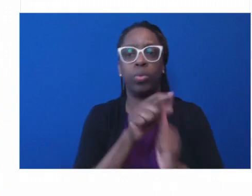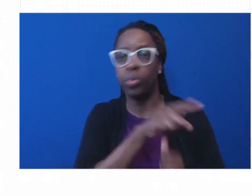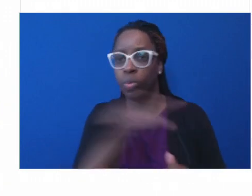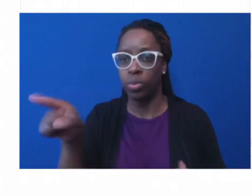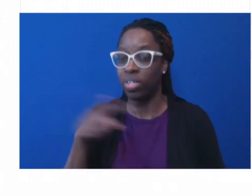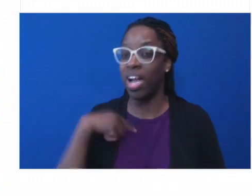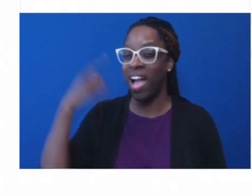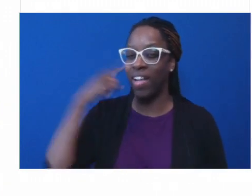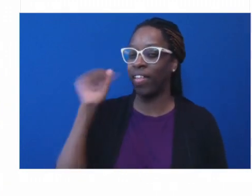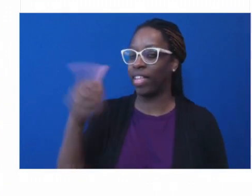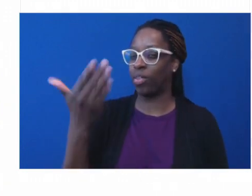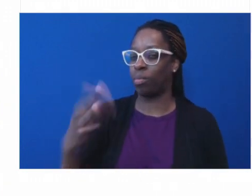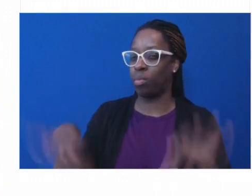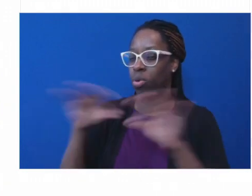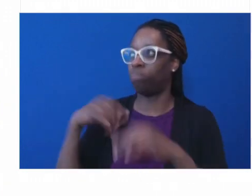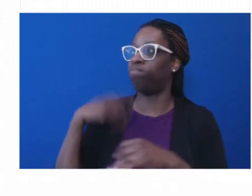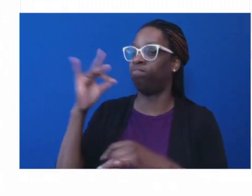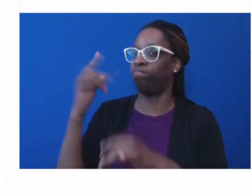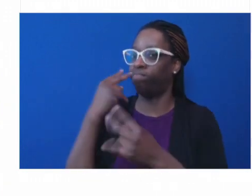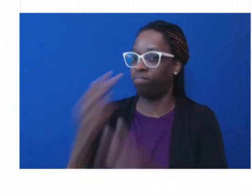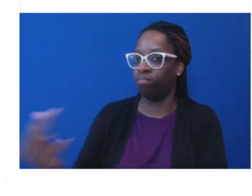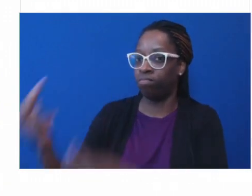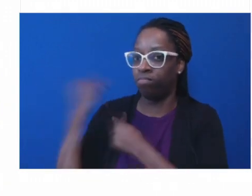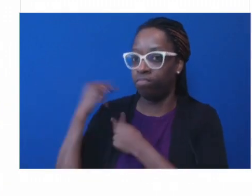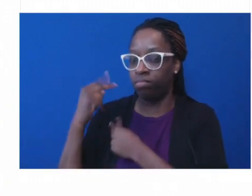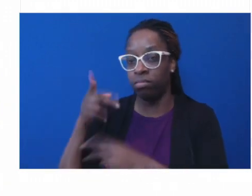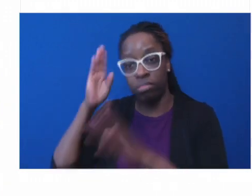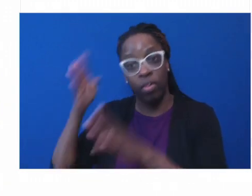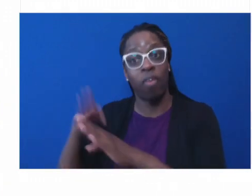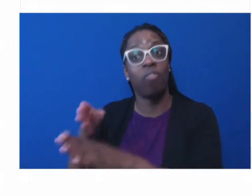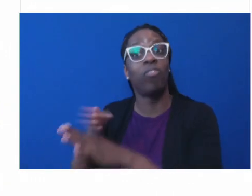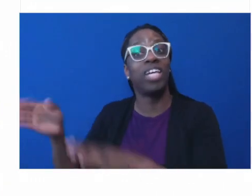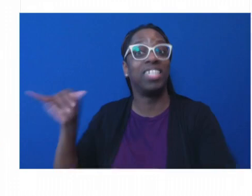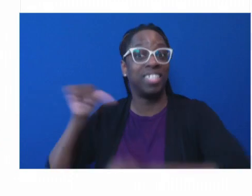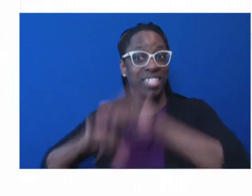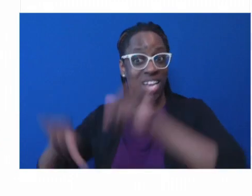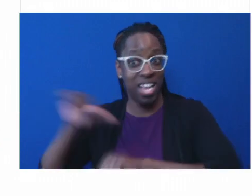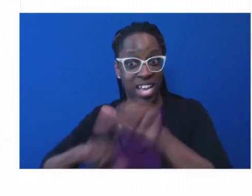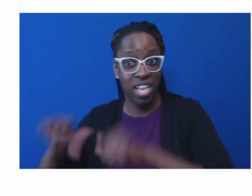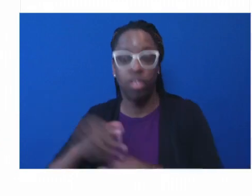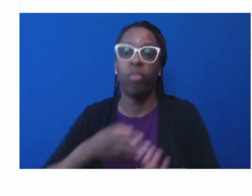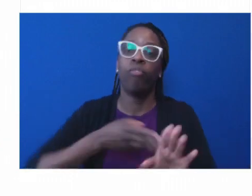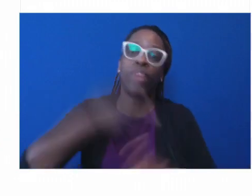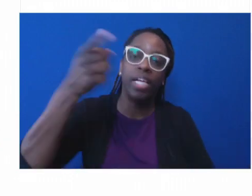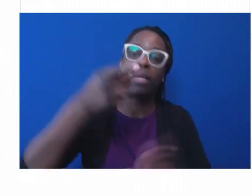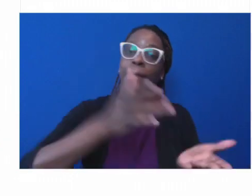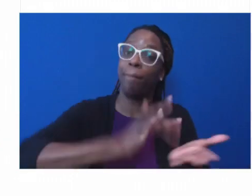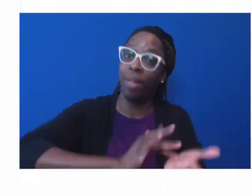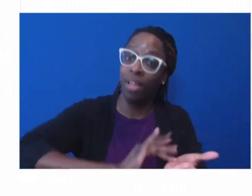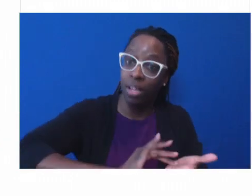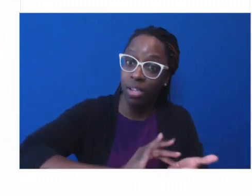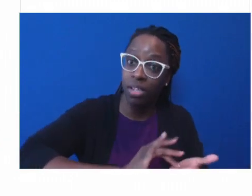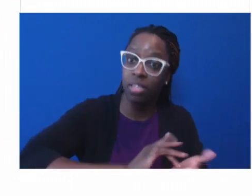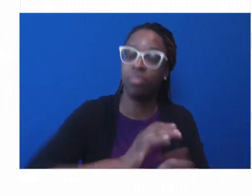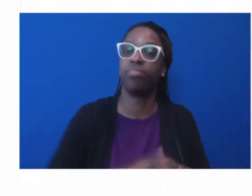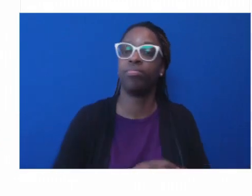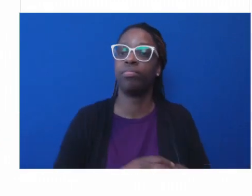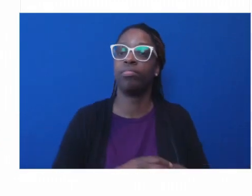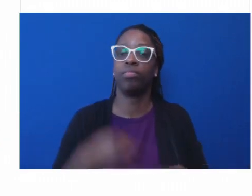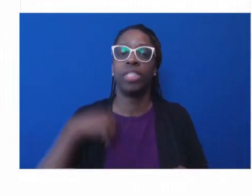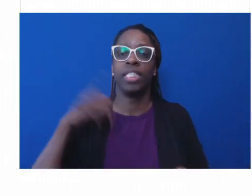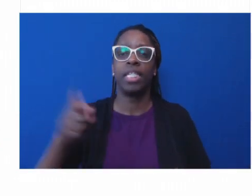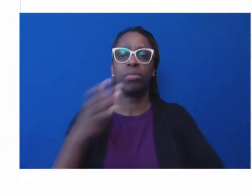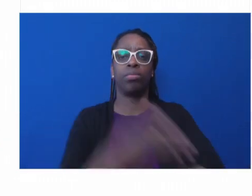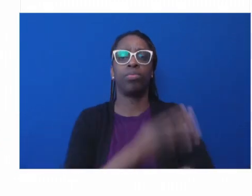the field of medicine or even the field of public health is we also have to be better at what we are training our practitioners with the